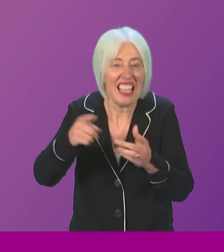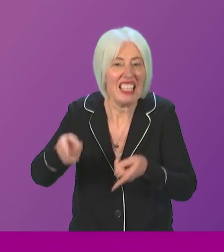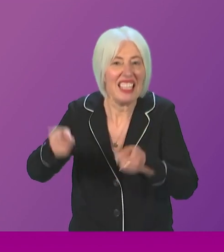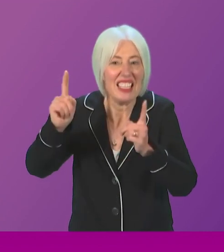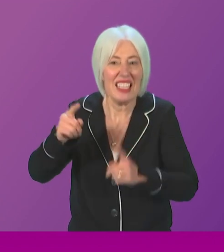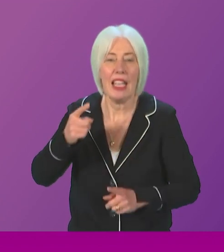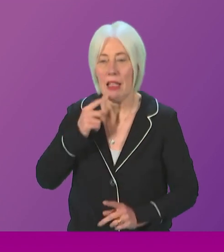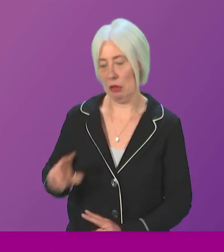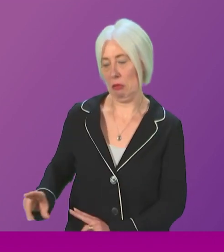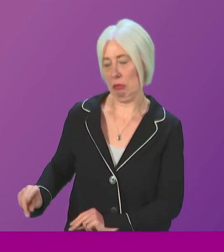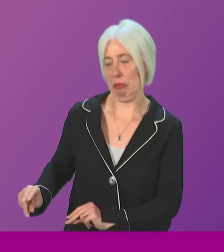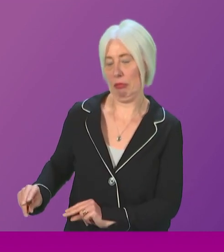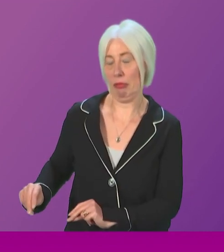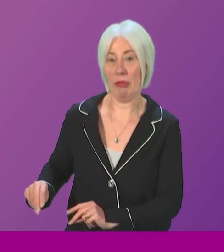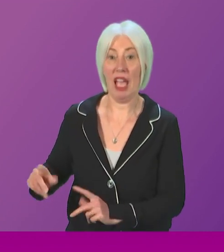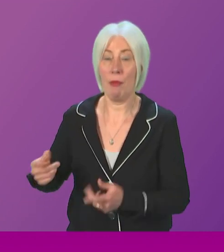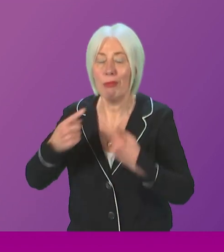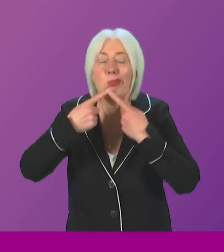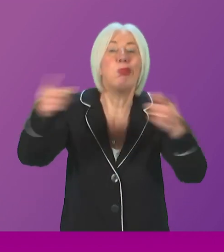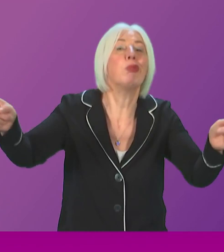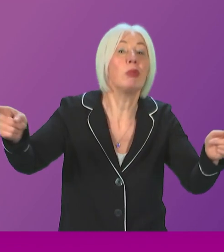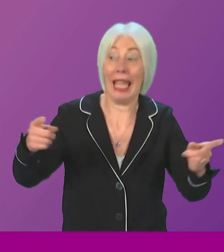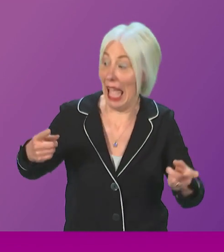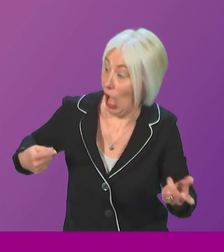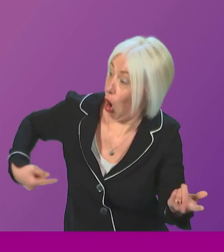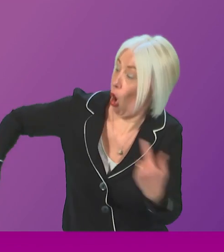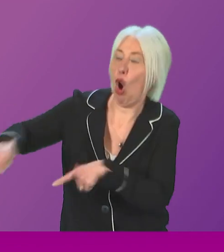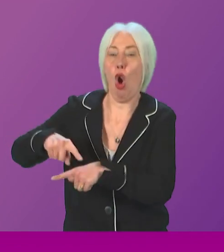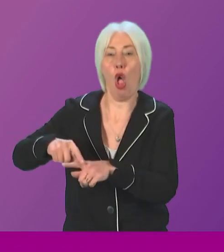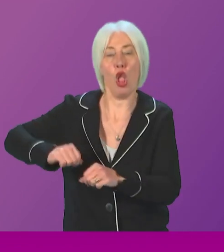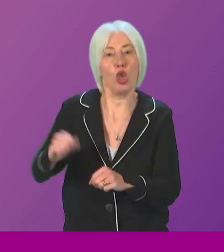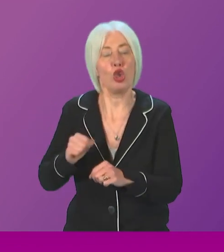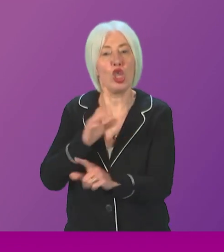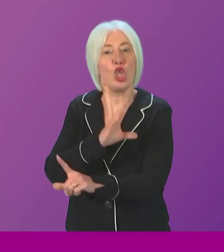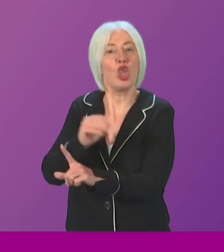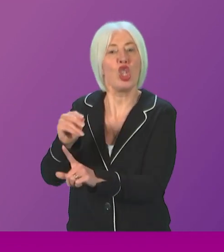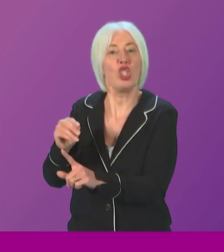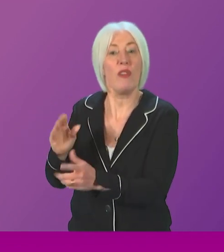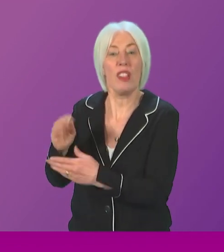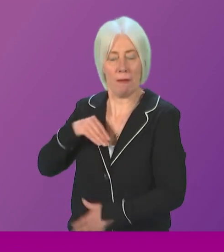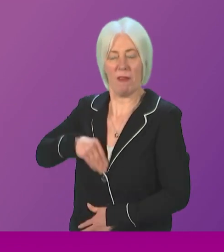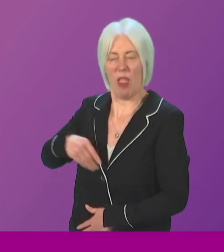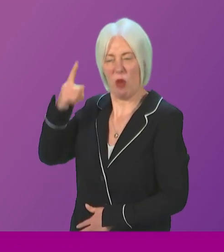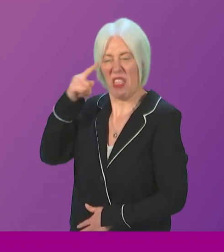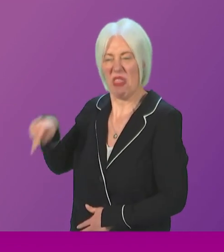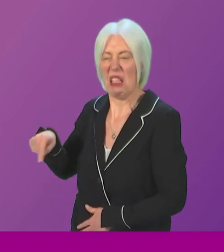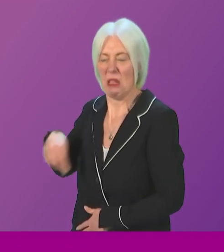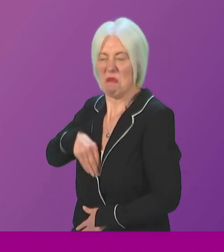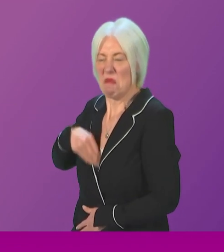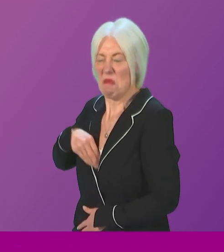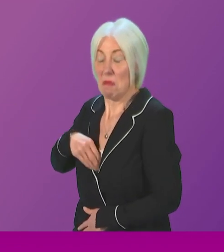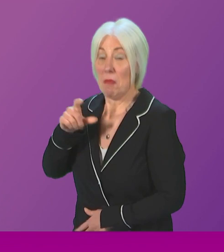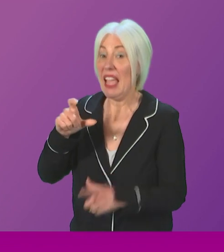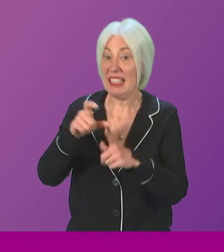the quiet bit out loud. He said what every single Scottish Conservative really thinks. He said,